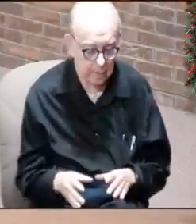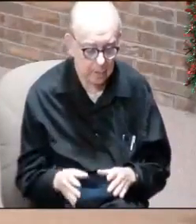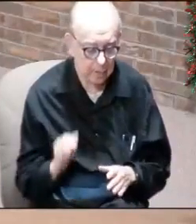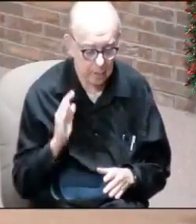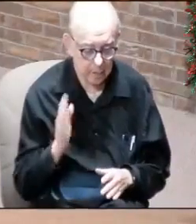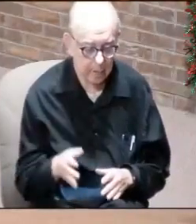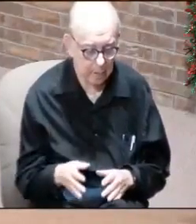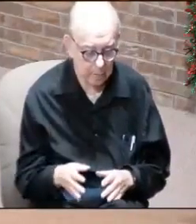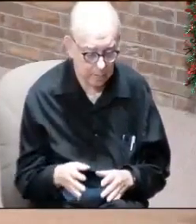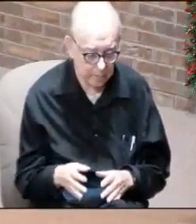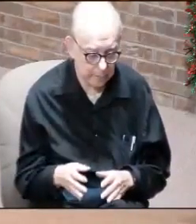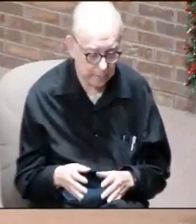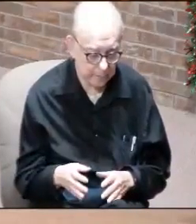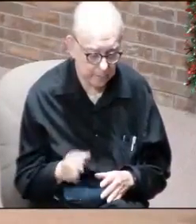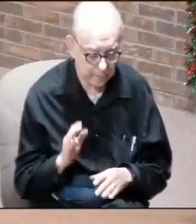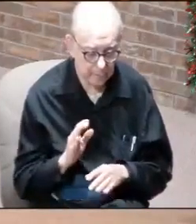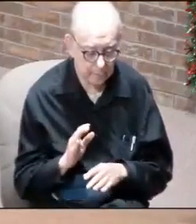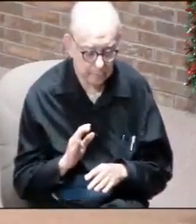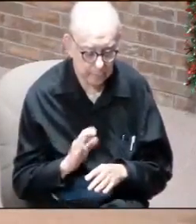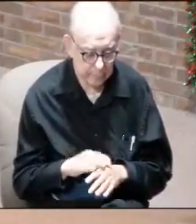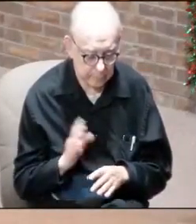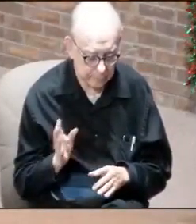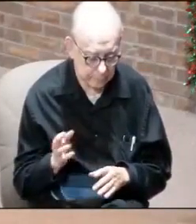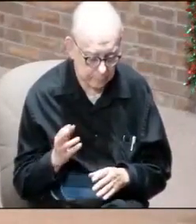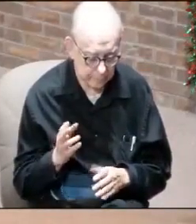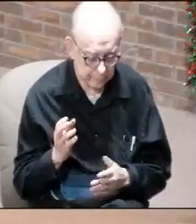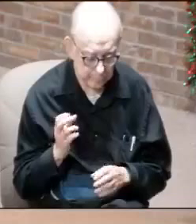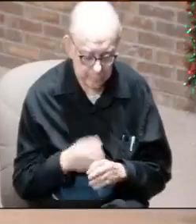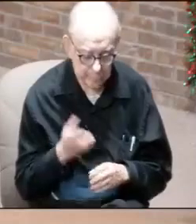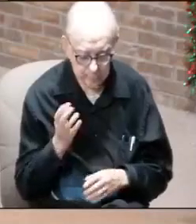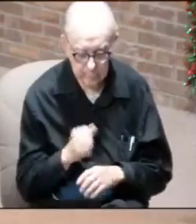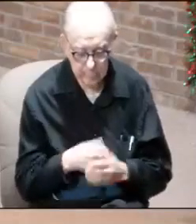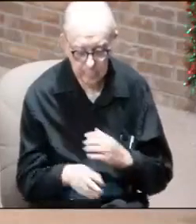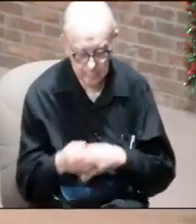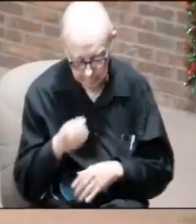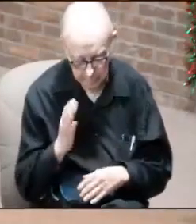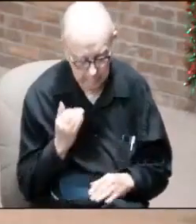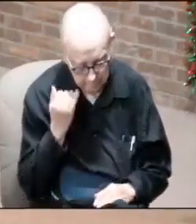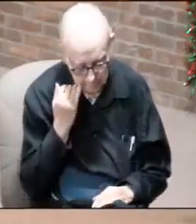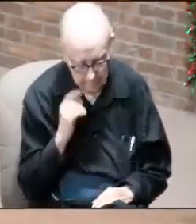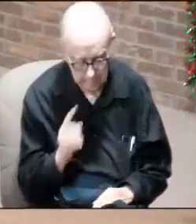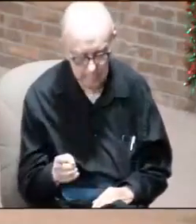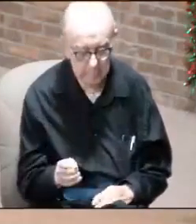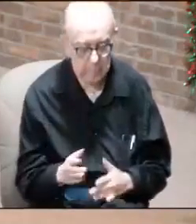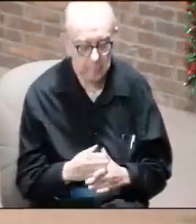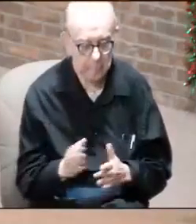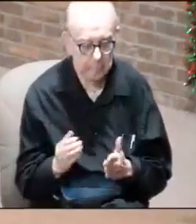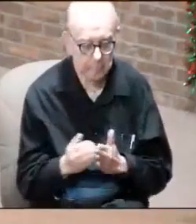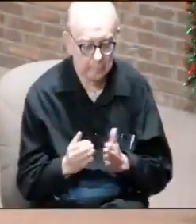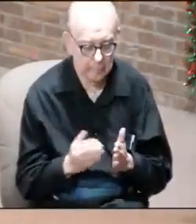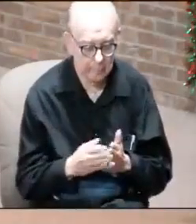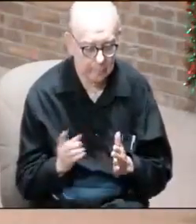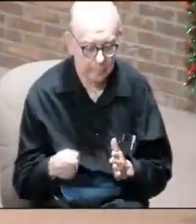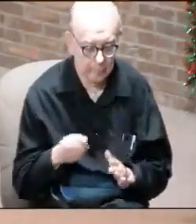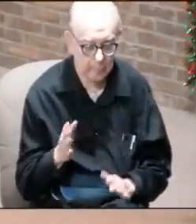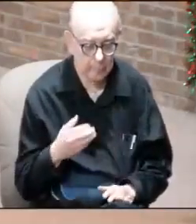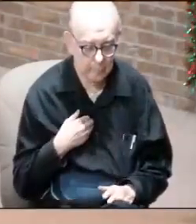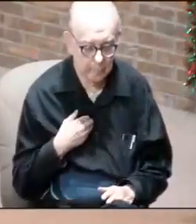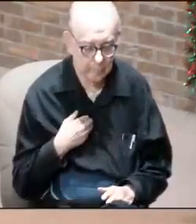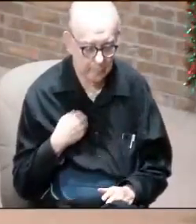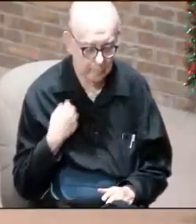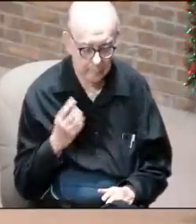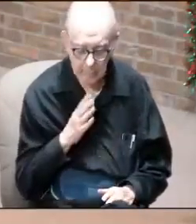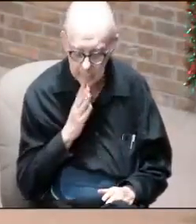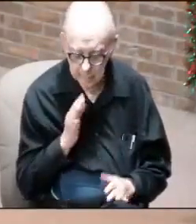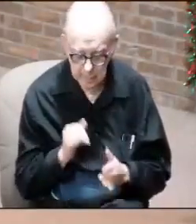that's going to be calling for the rocks to fall upon them? That, God, if I could go and just share a message that you've got that we